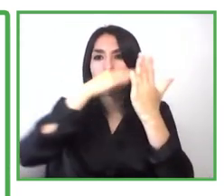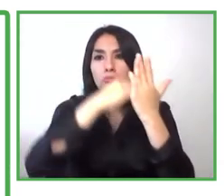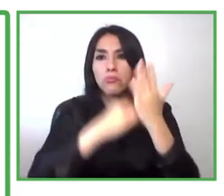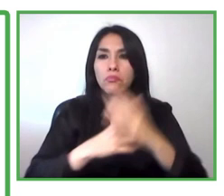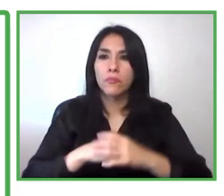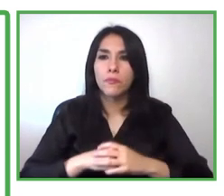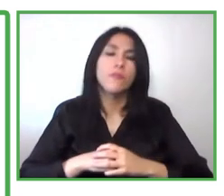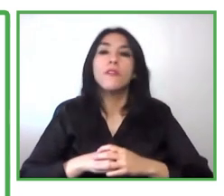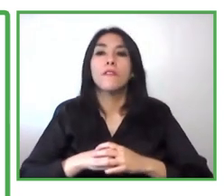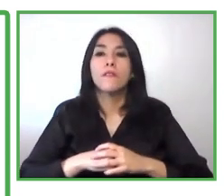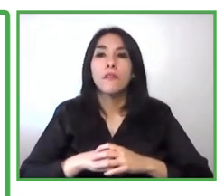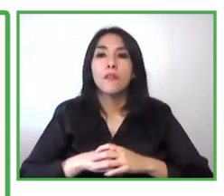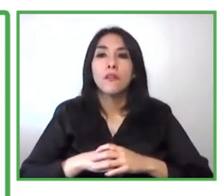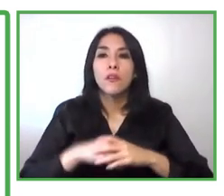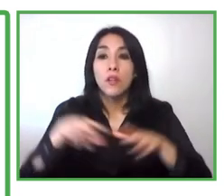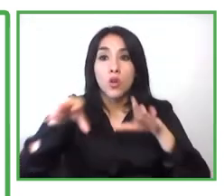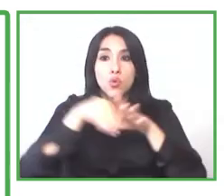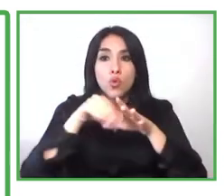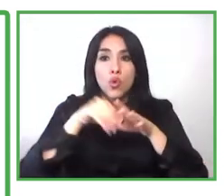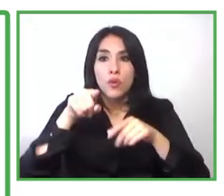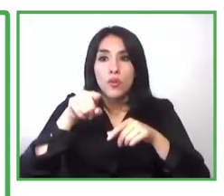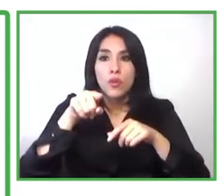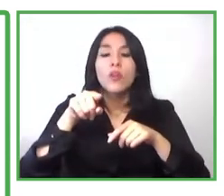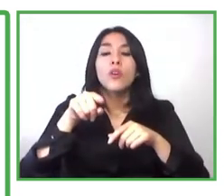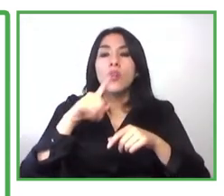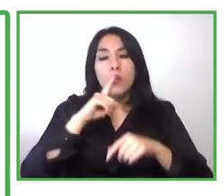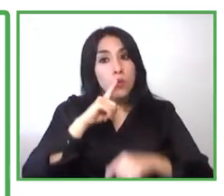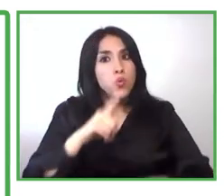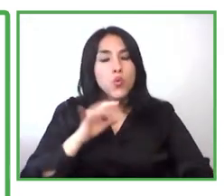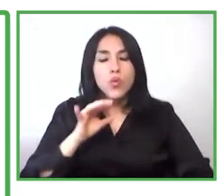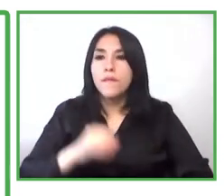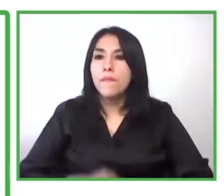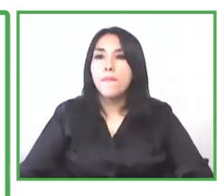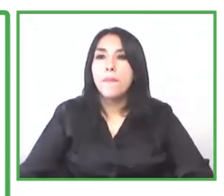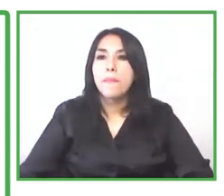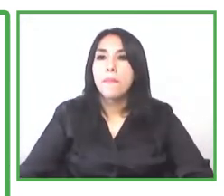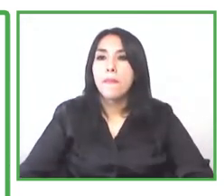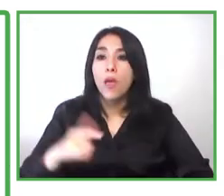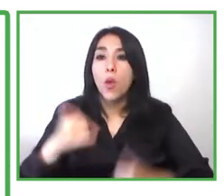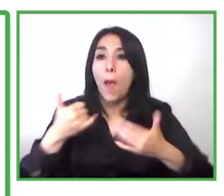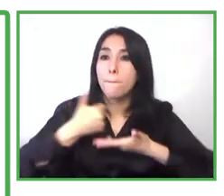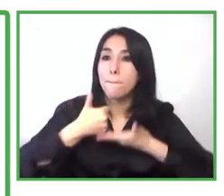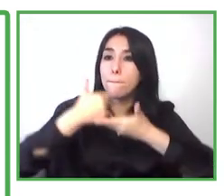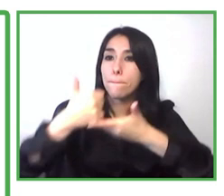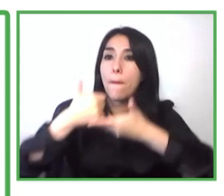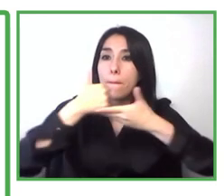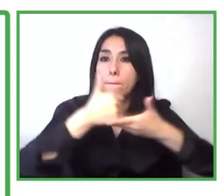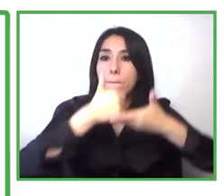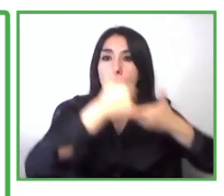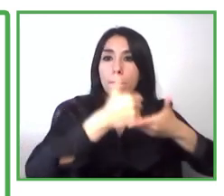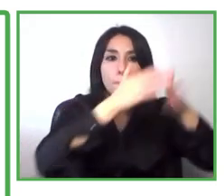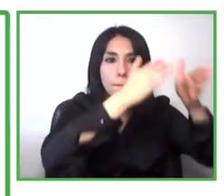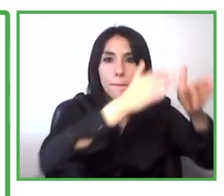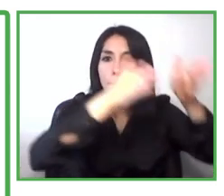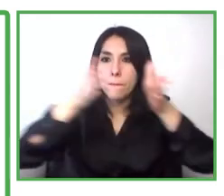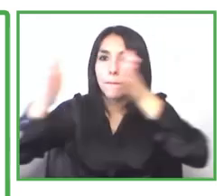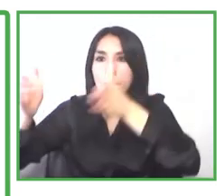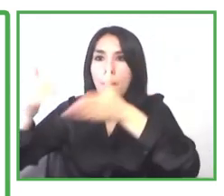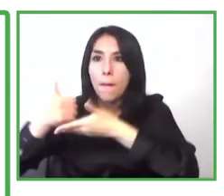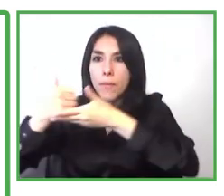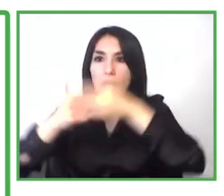we have a very important uh support and and they also help the organizations